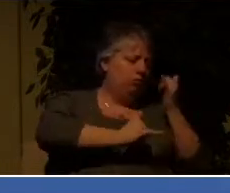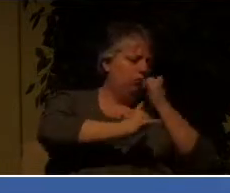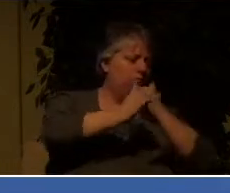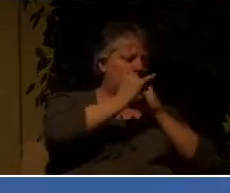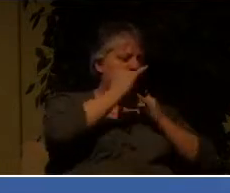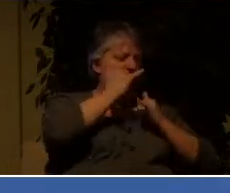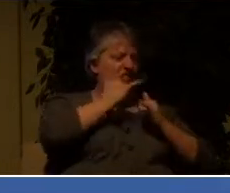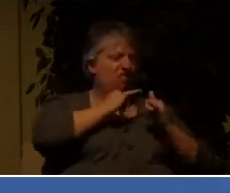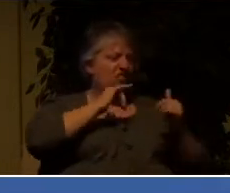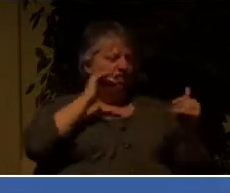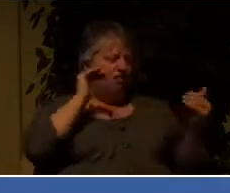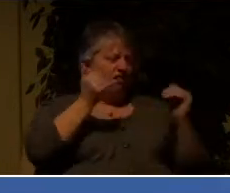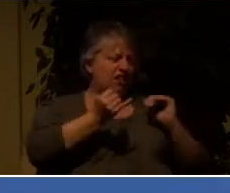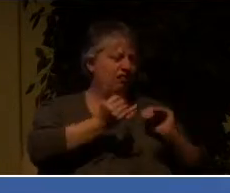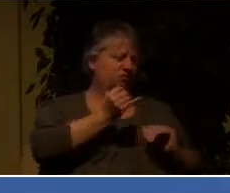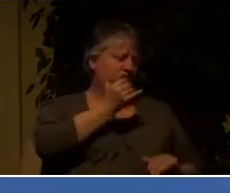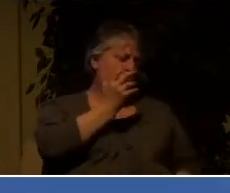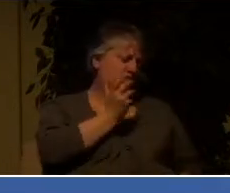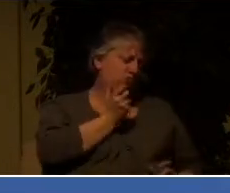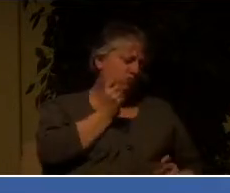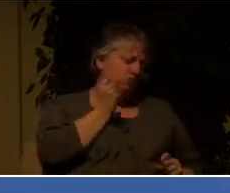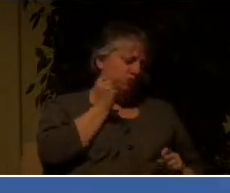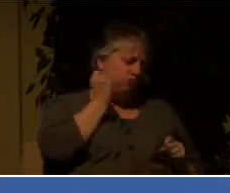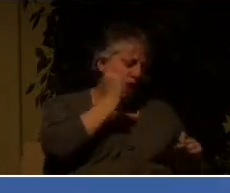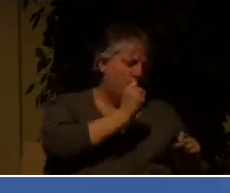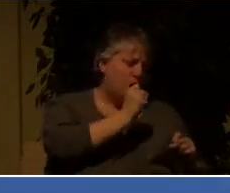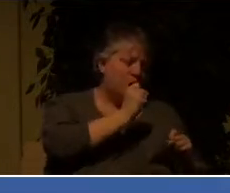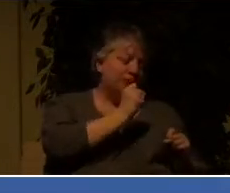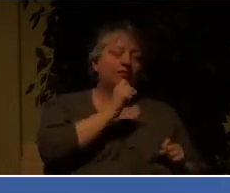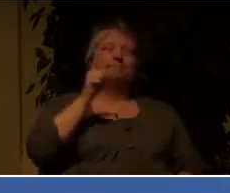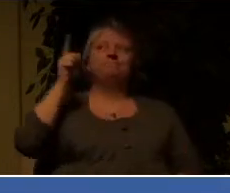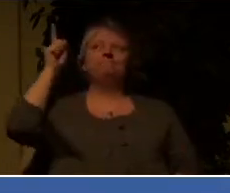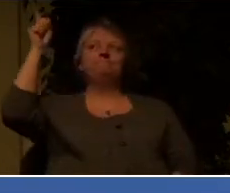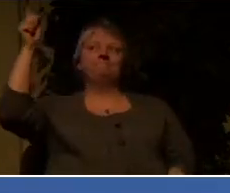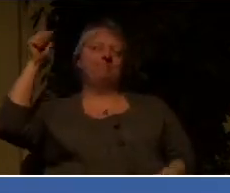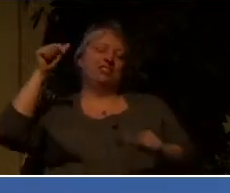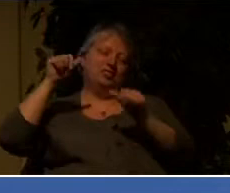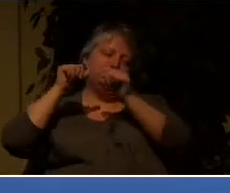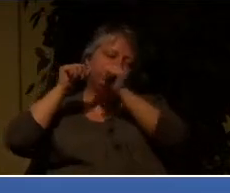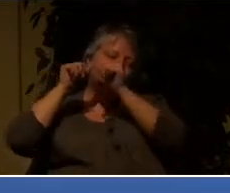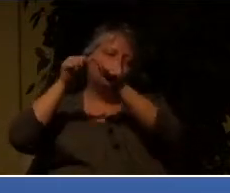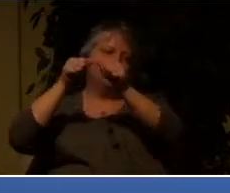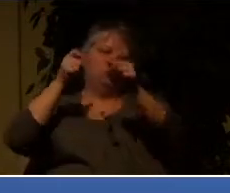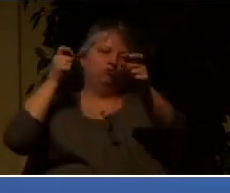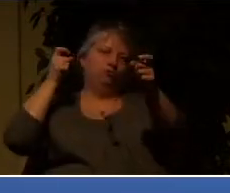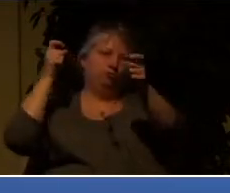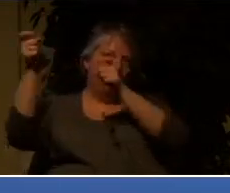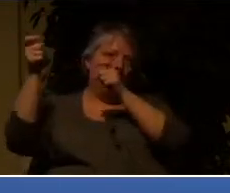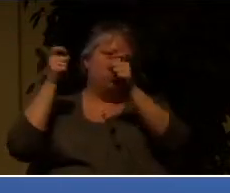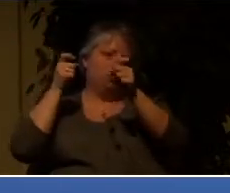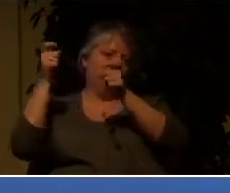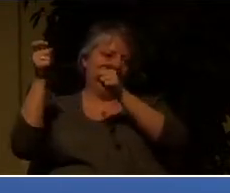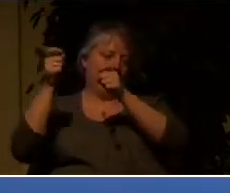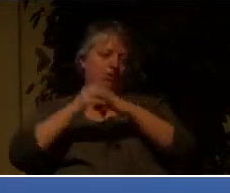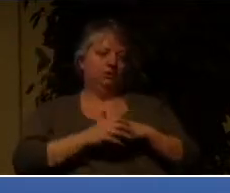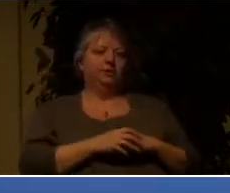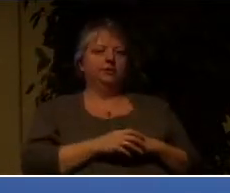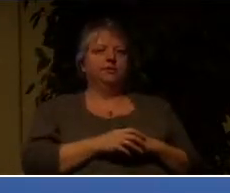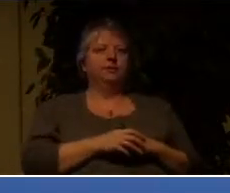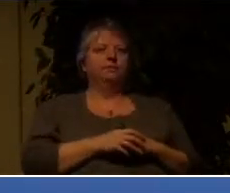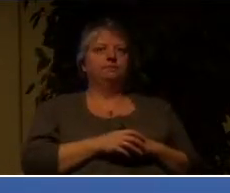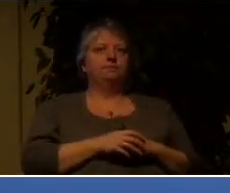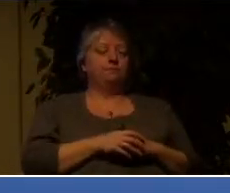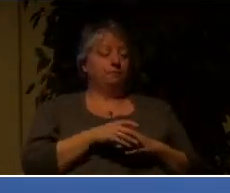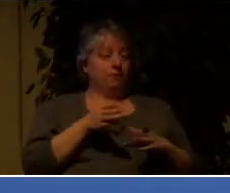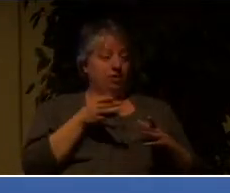is the ruler yet. If there's one message that permeates the pages of scripture from one end to